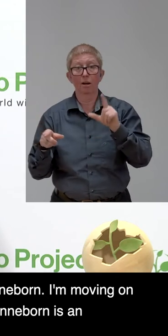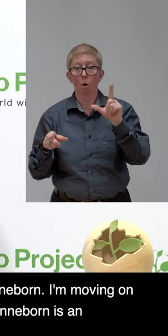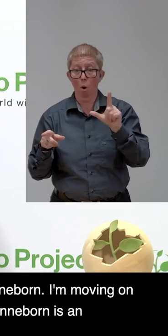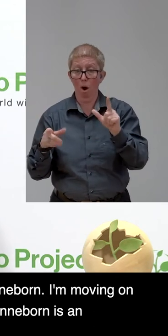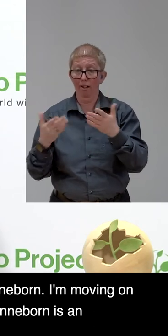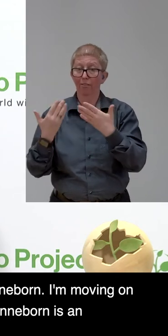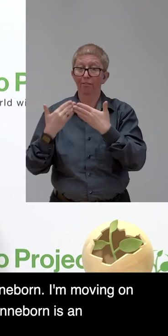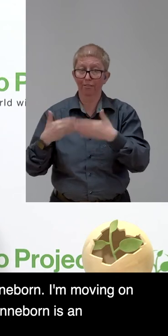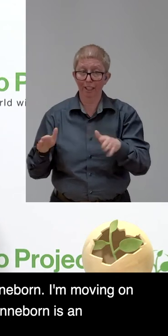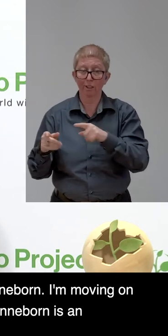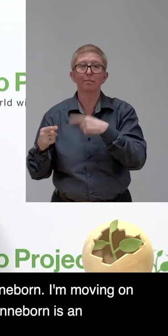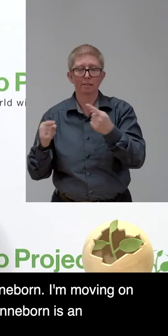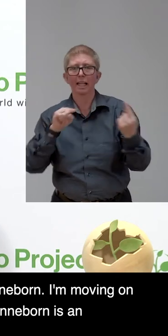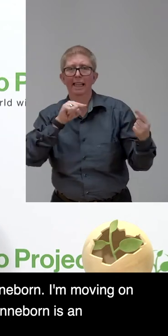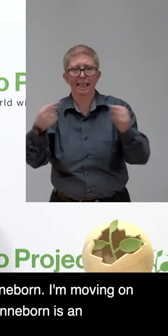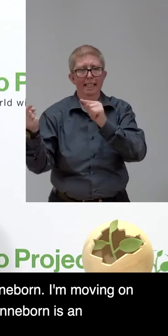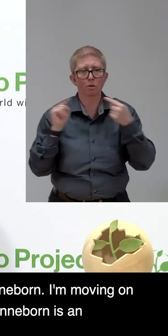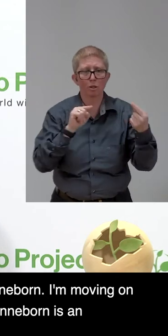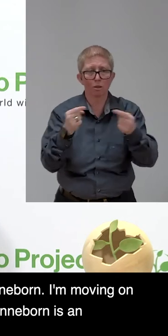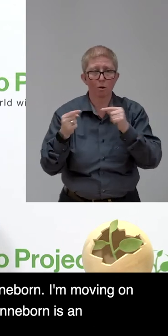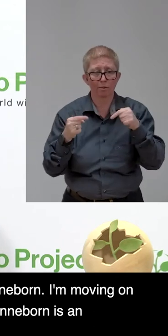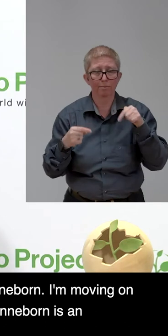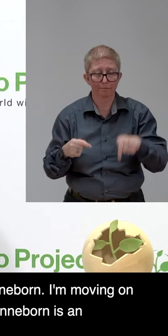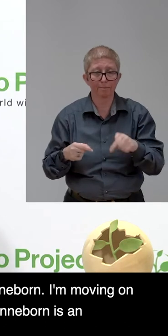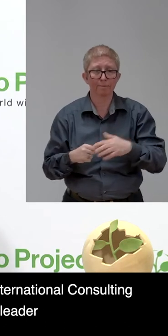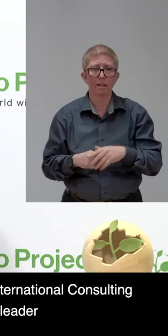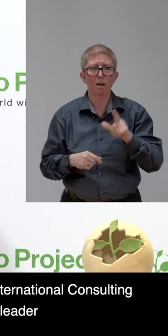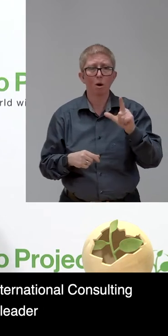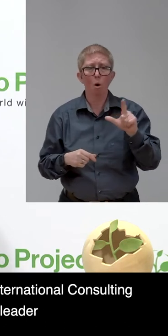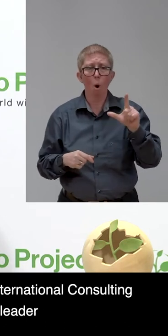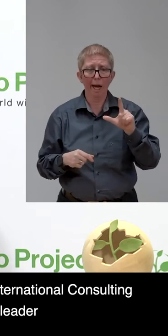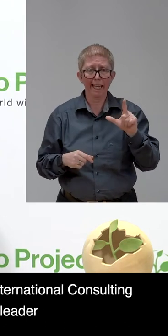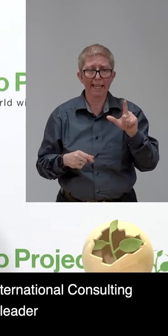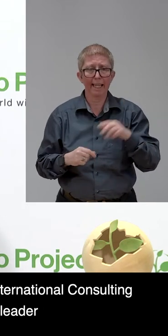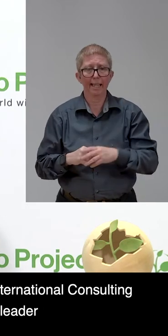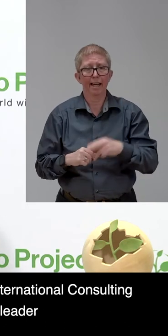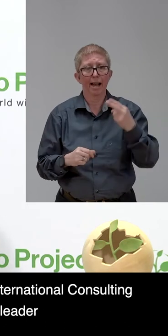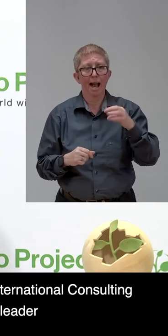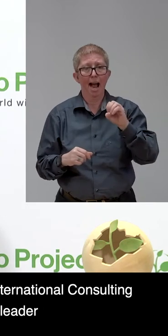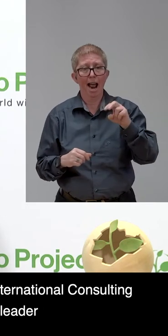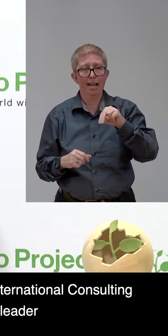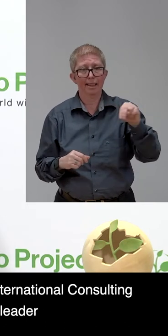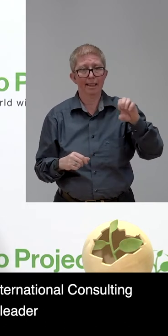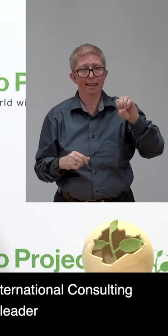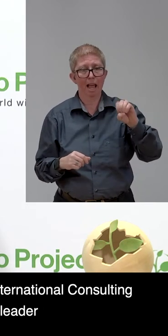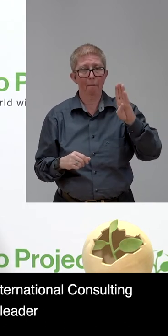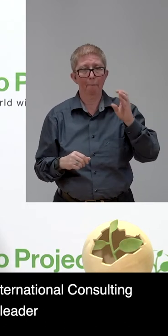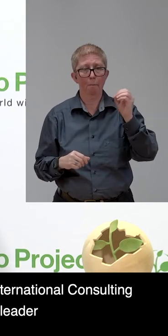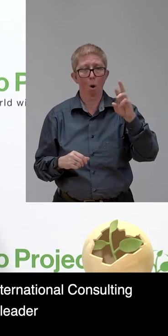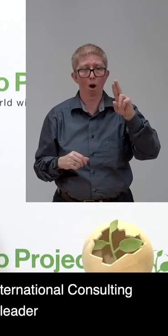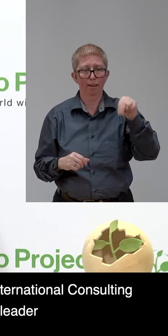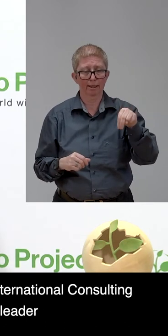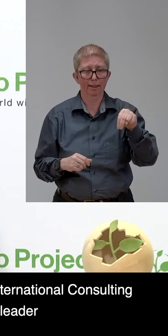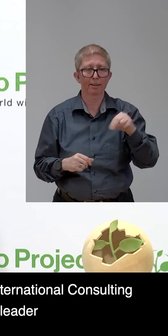moving on and will now introduce our next keynote speaker. Laurie Henneborn is an Accenture Research Managing Director. So